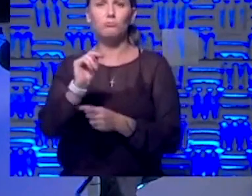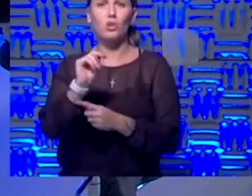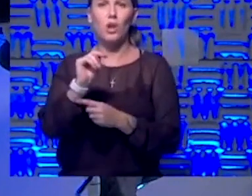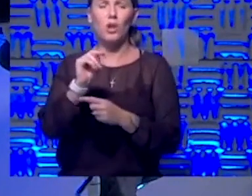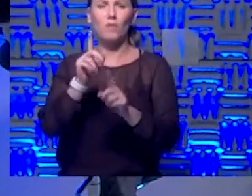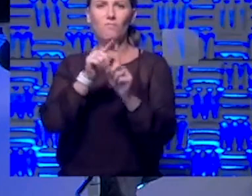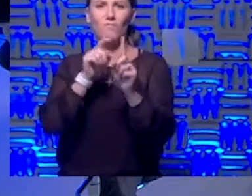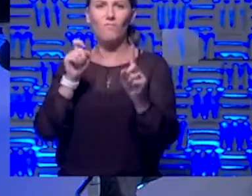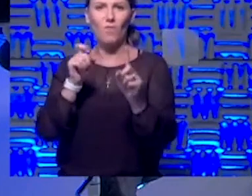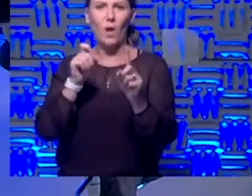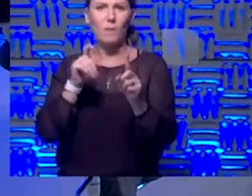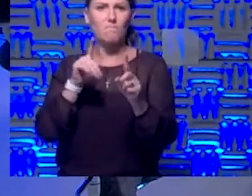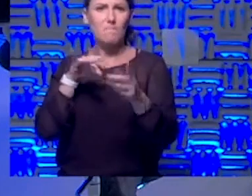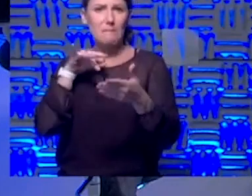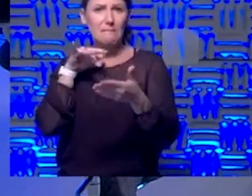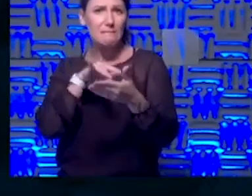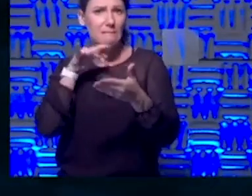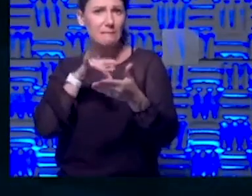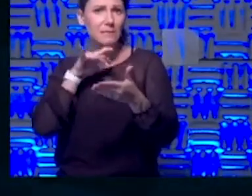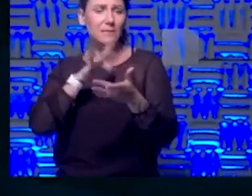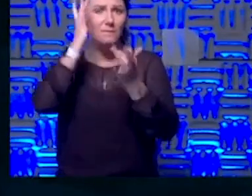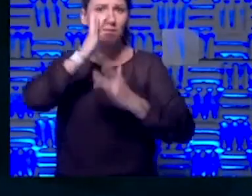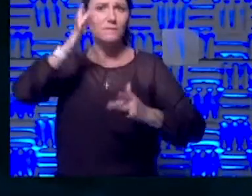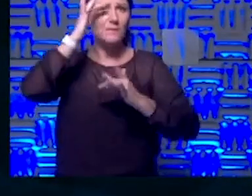epidemiologist standpoint, you think we need to achieve?